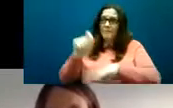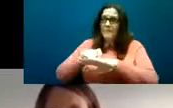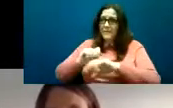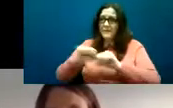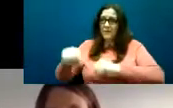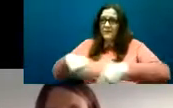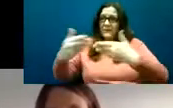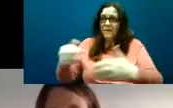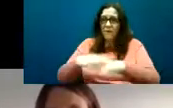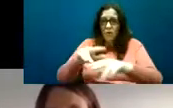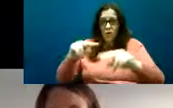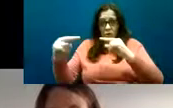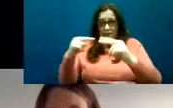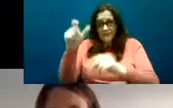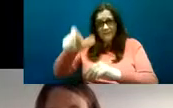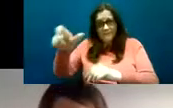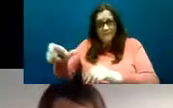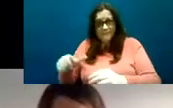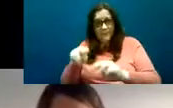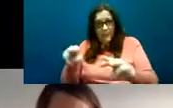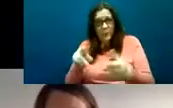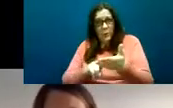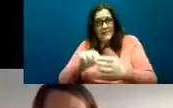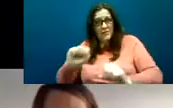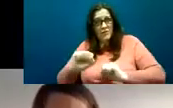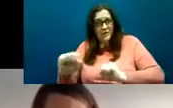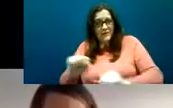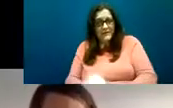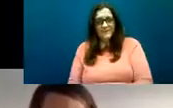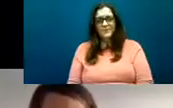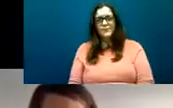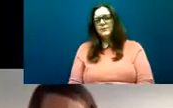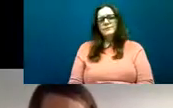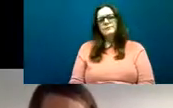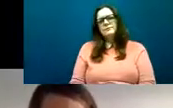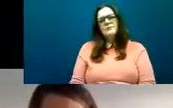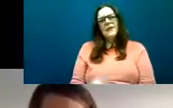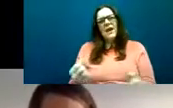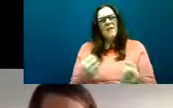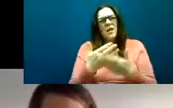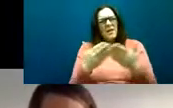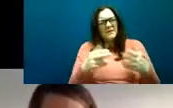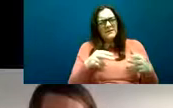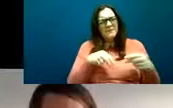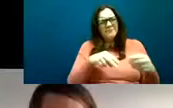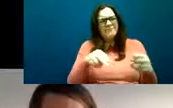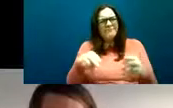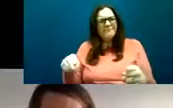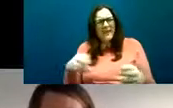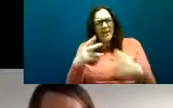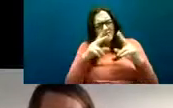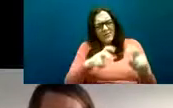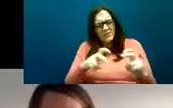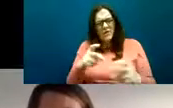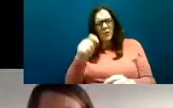I suppose there were a number of methodological considerations at the outset one was that we were of course concerned about